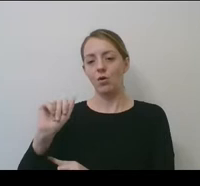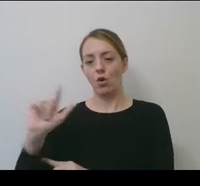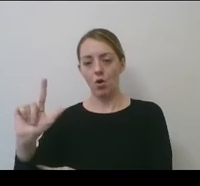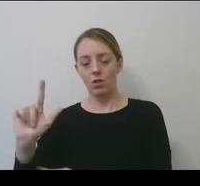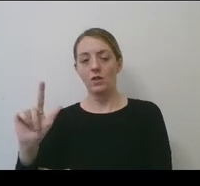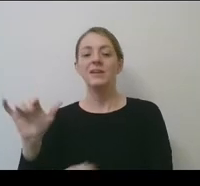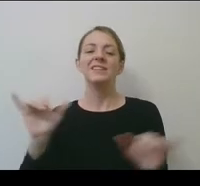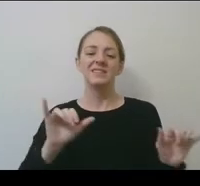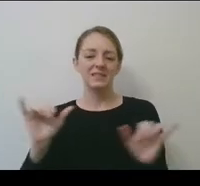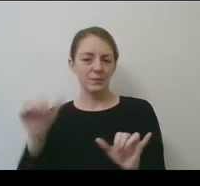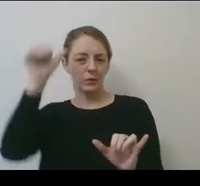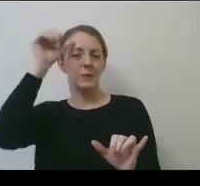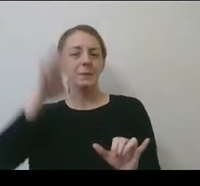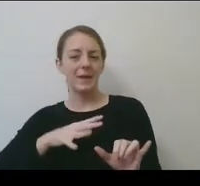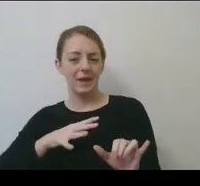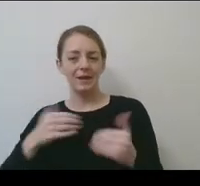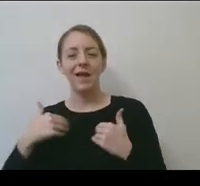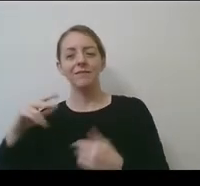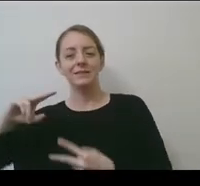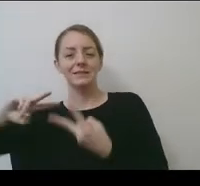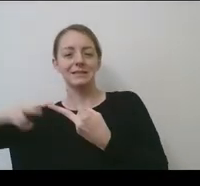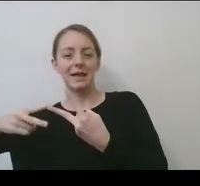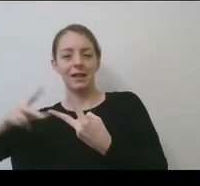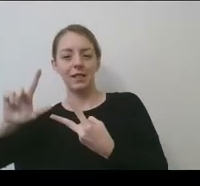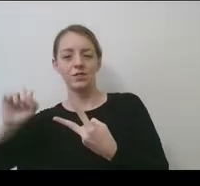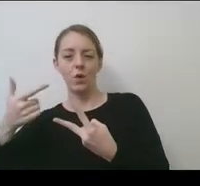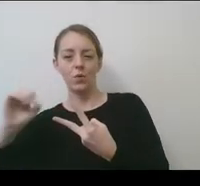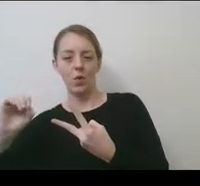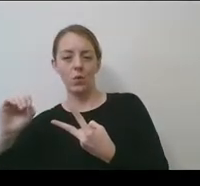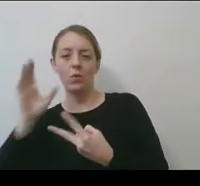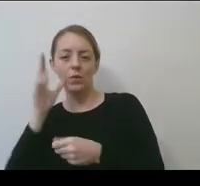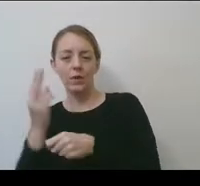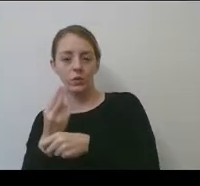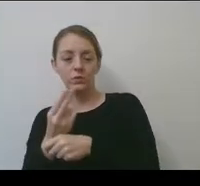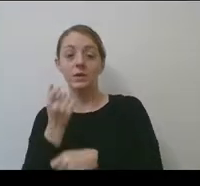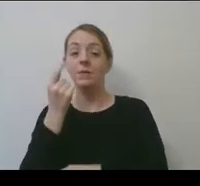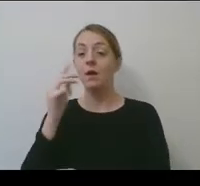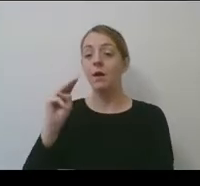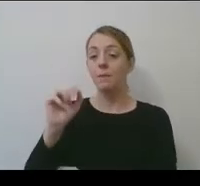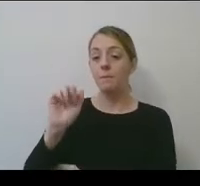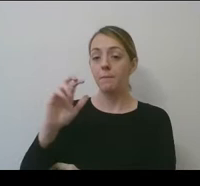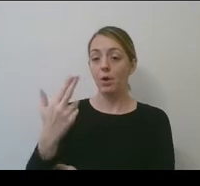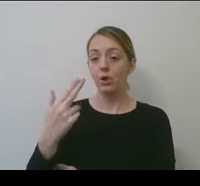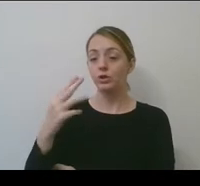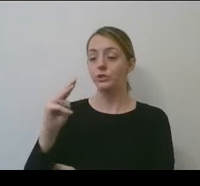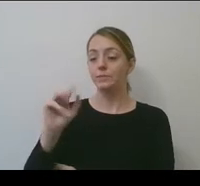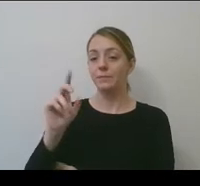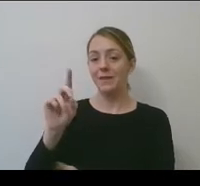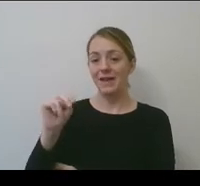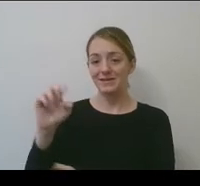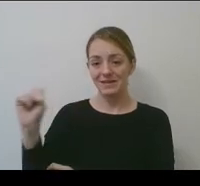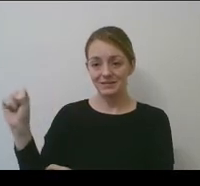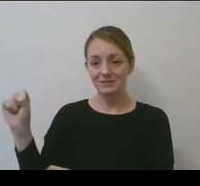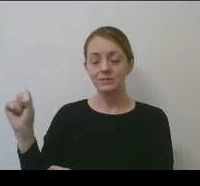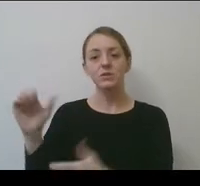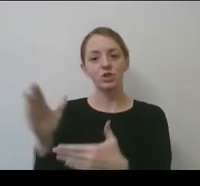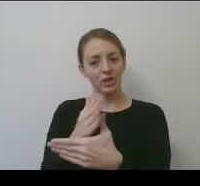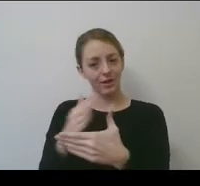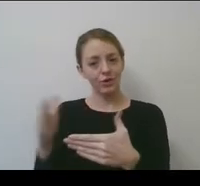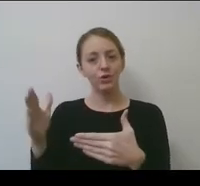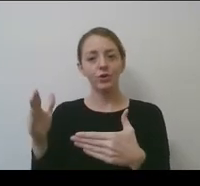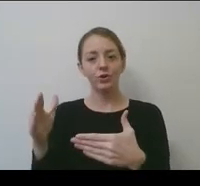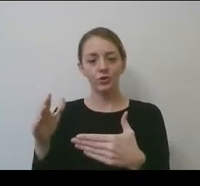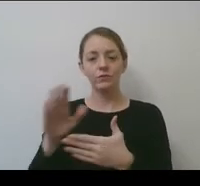logo, if you will, that they will use, but March Madness is a shared, um, college basketball men's and women's, um,